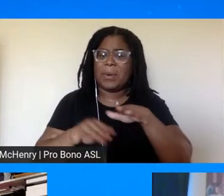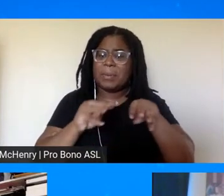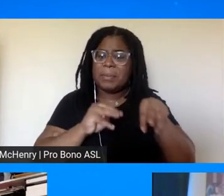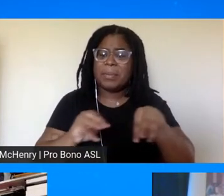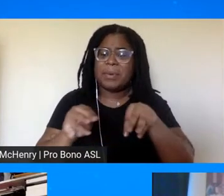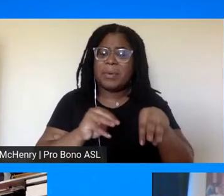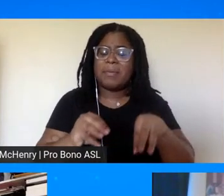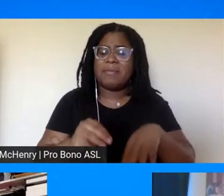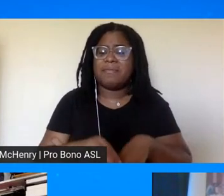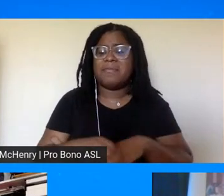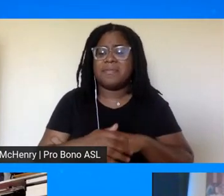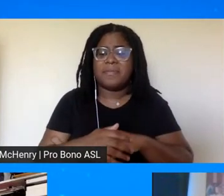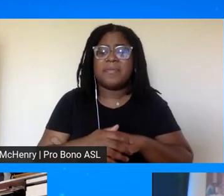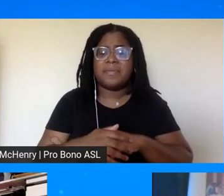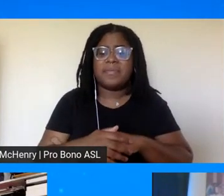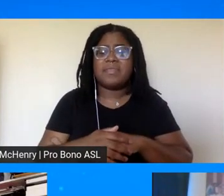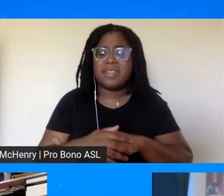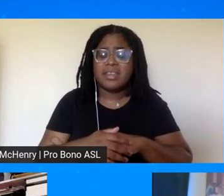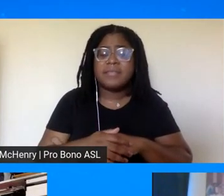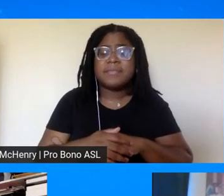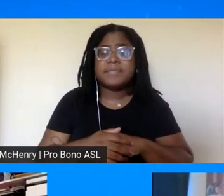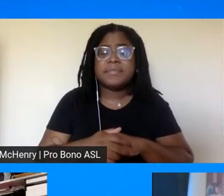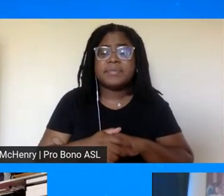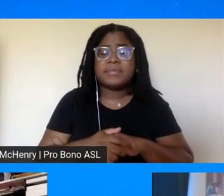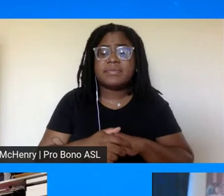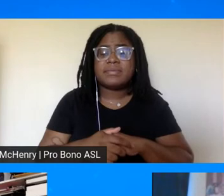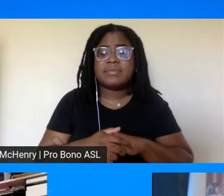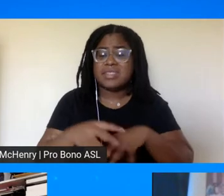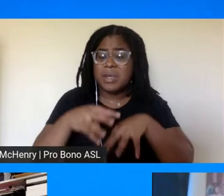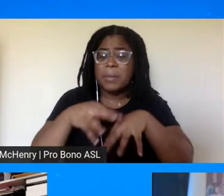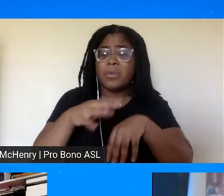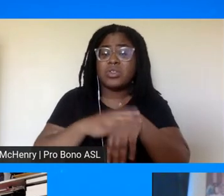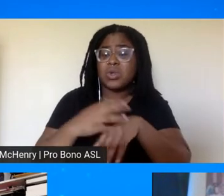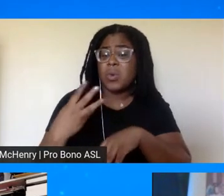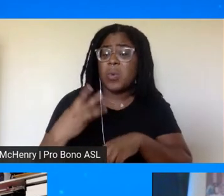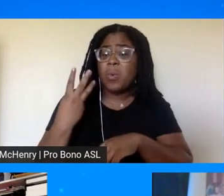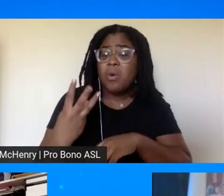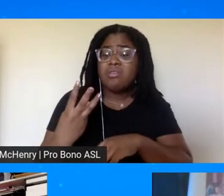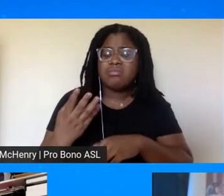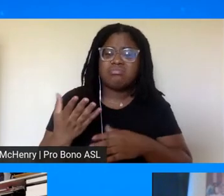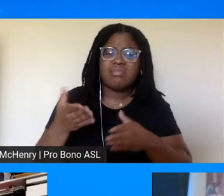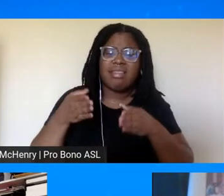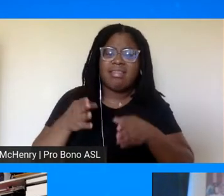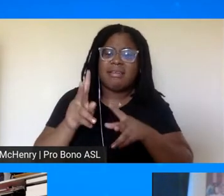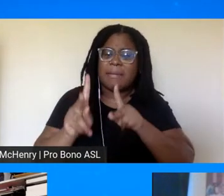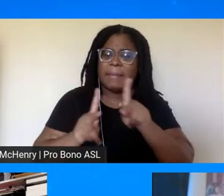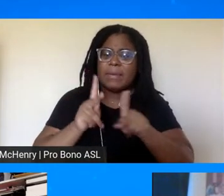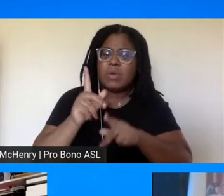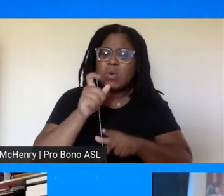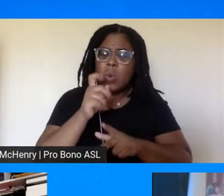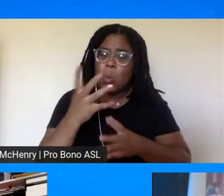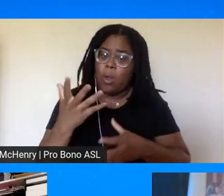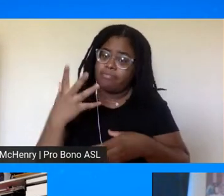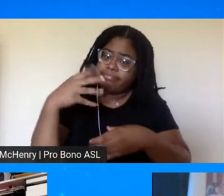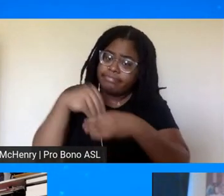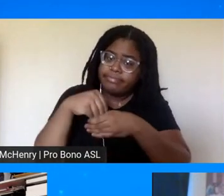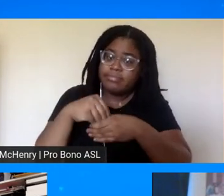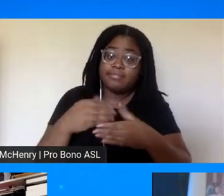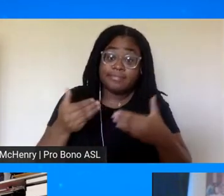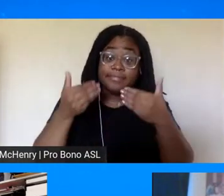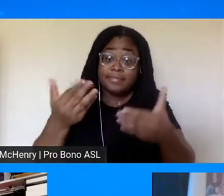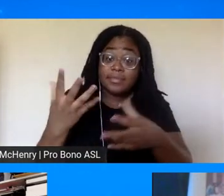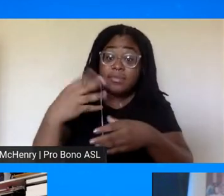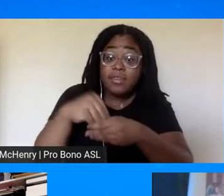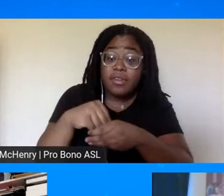in a stalemate they were in a filibuster so march on washington let people who wanted to get involved to get involved but